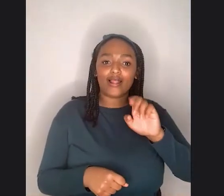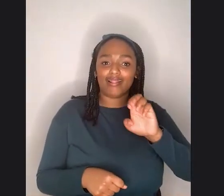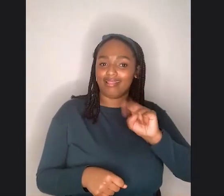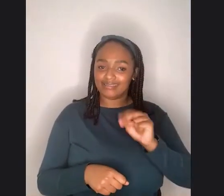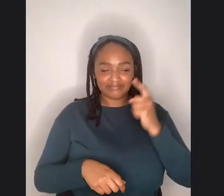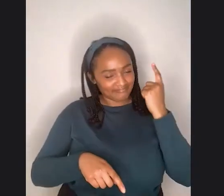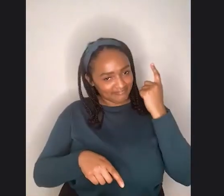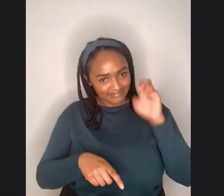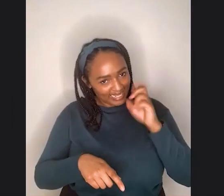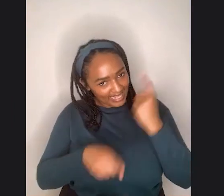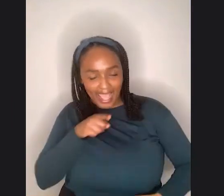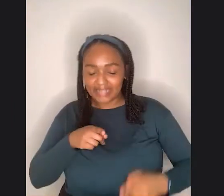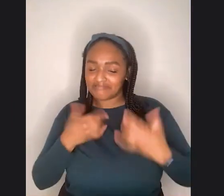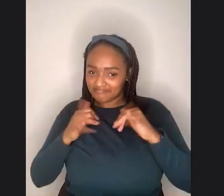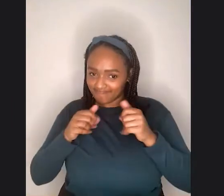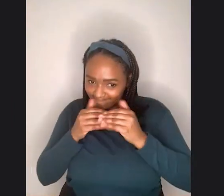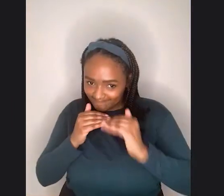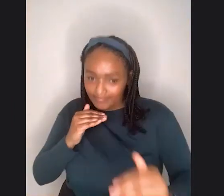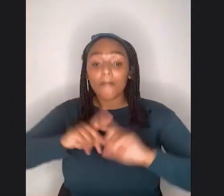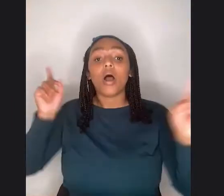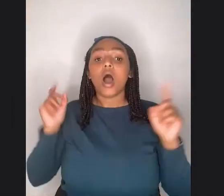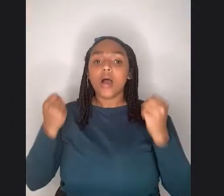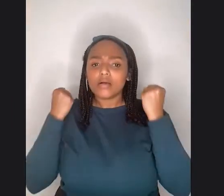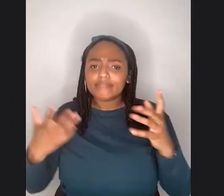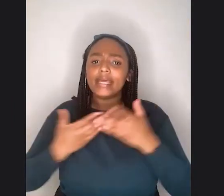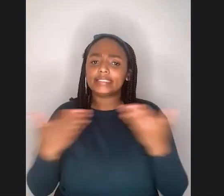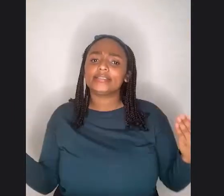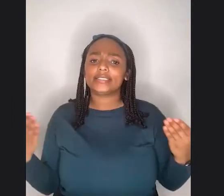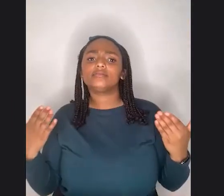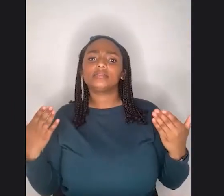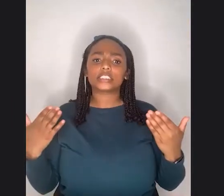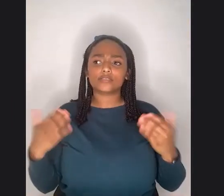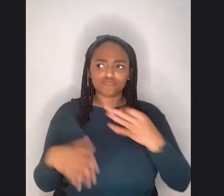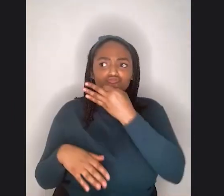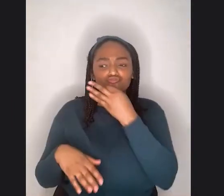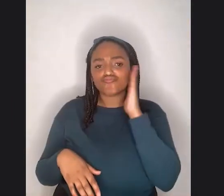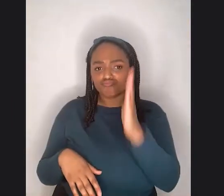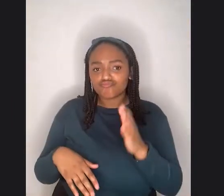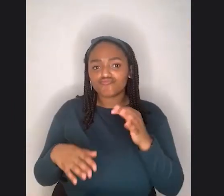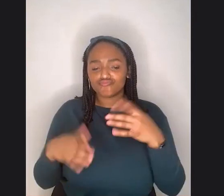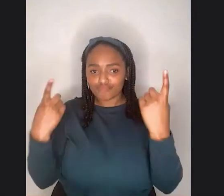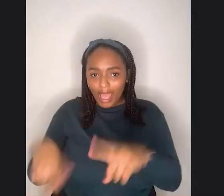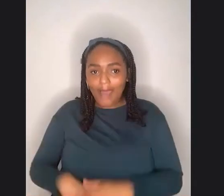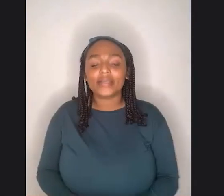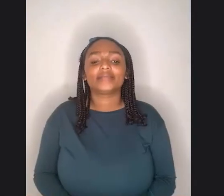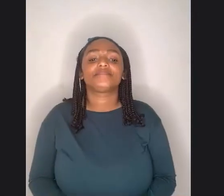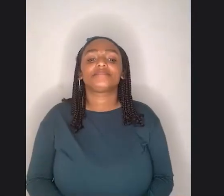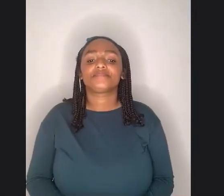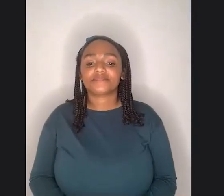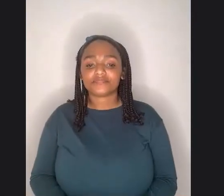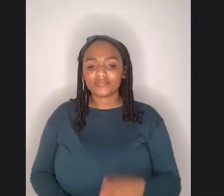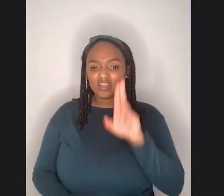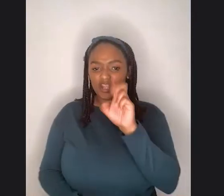we do have lots of good things already, um, you know, sort of in the works and in particular, I should mention, you know, in the United States,